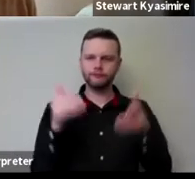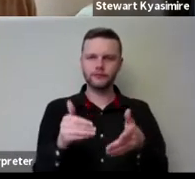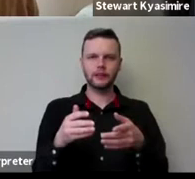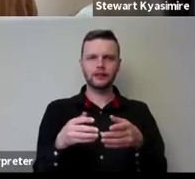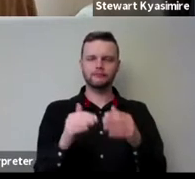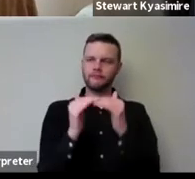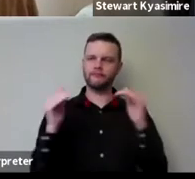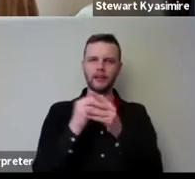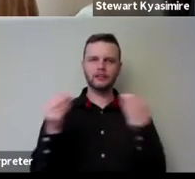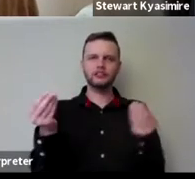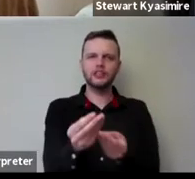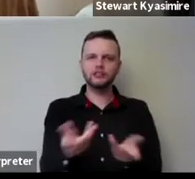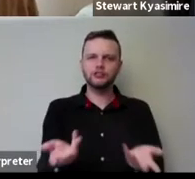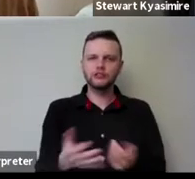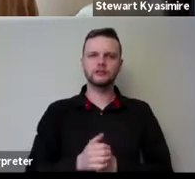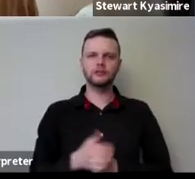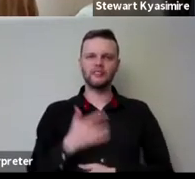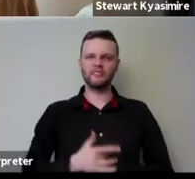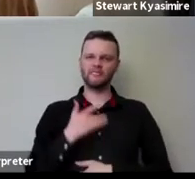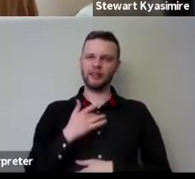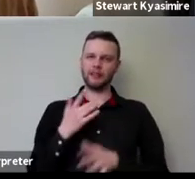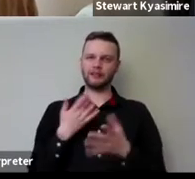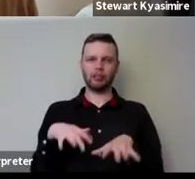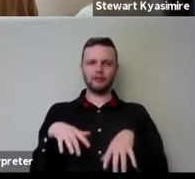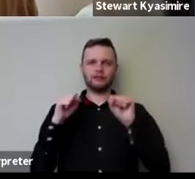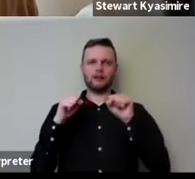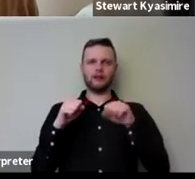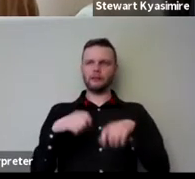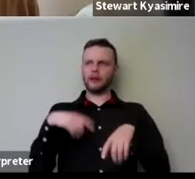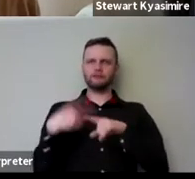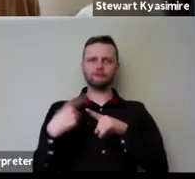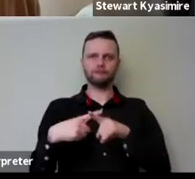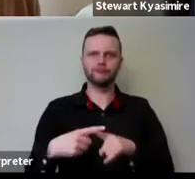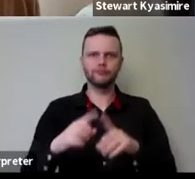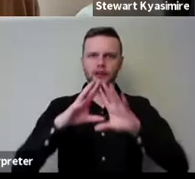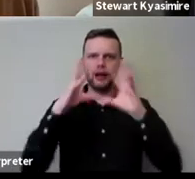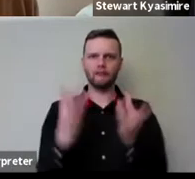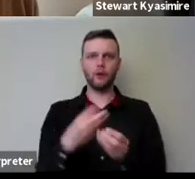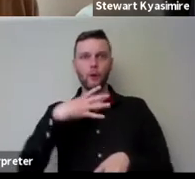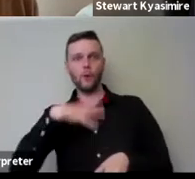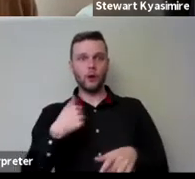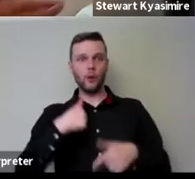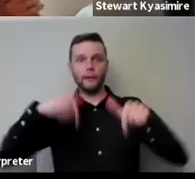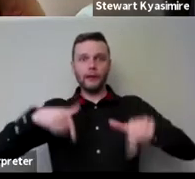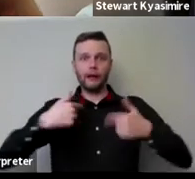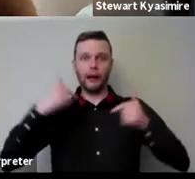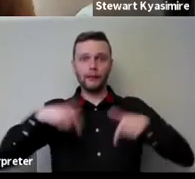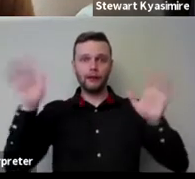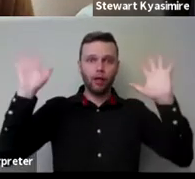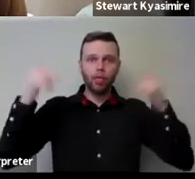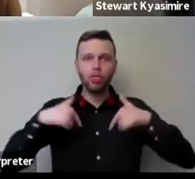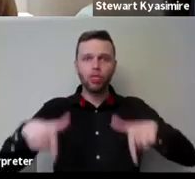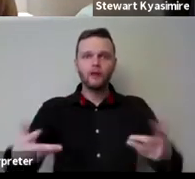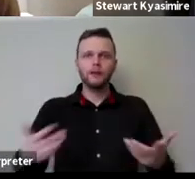and it sort felt to me as if at the very beginning there was a big rush where everybody wanted to say we're still here uh and and